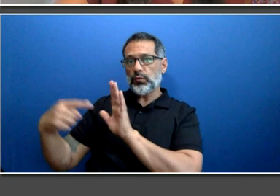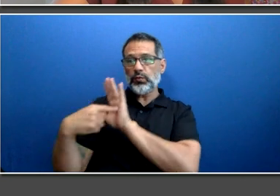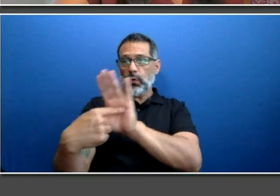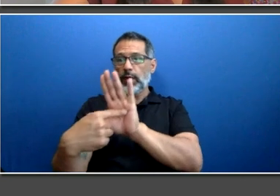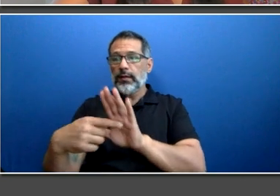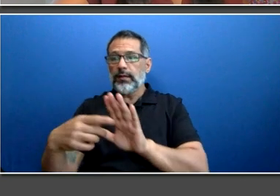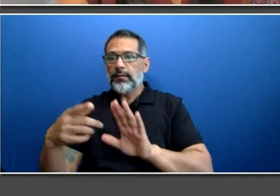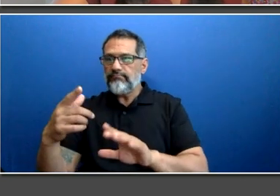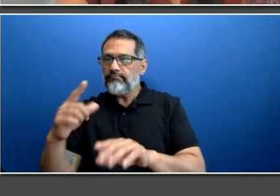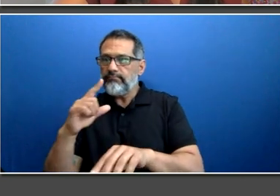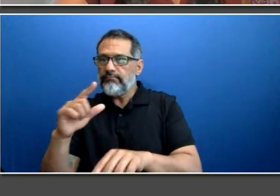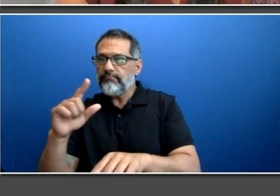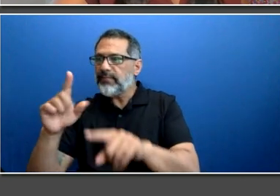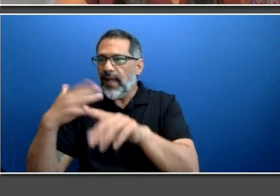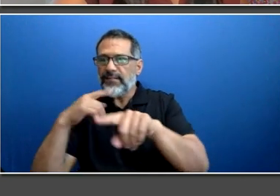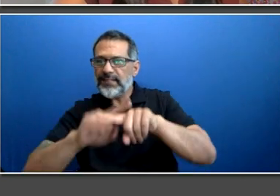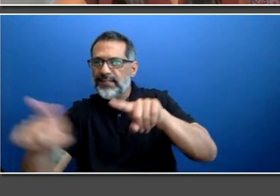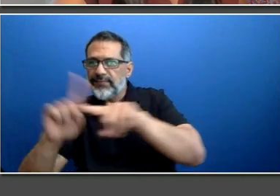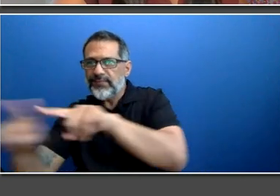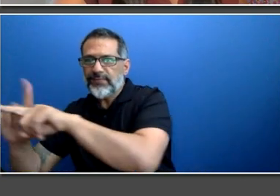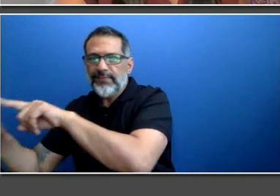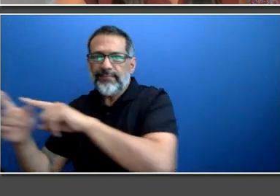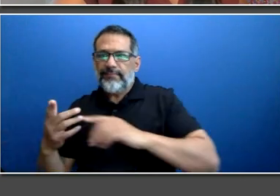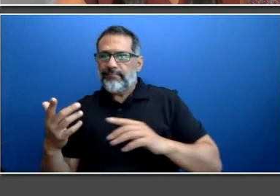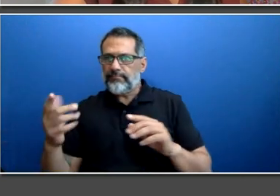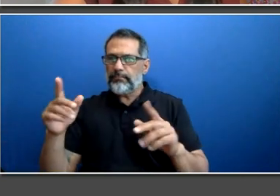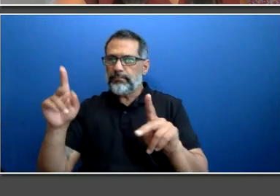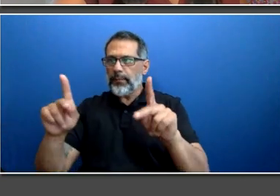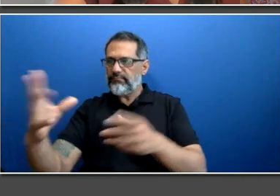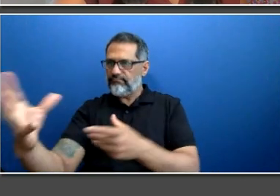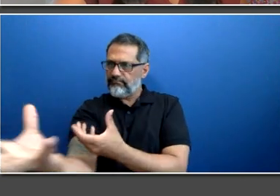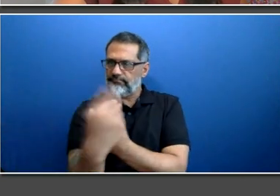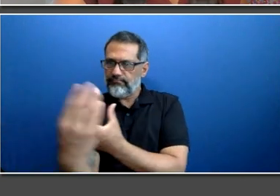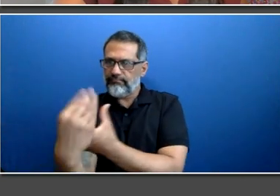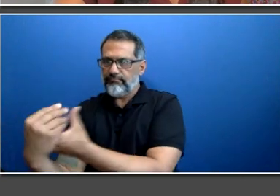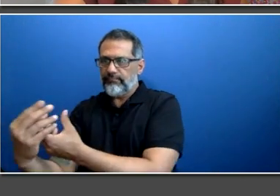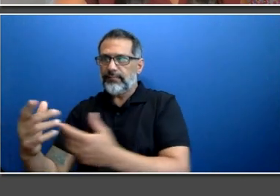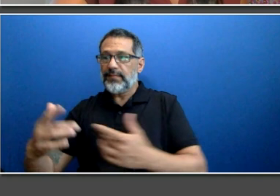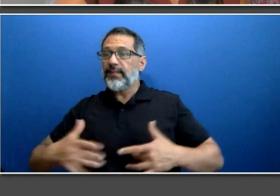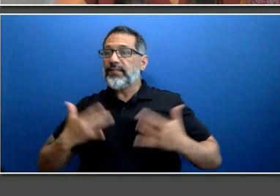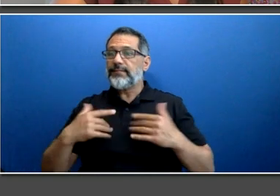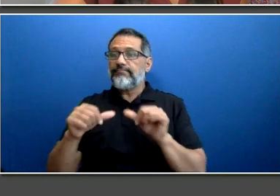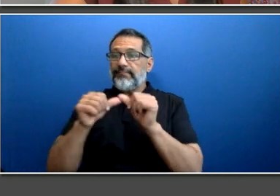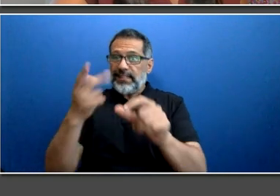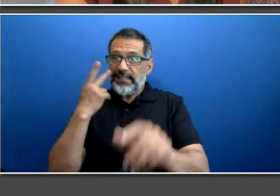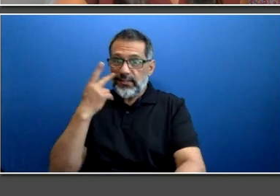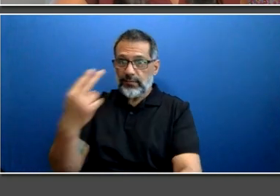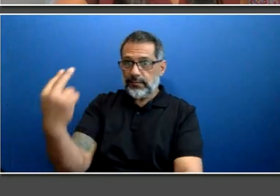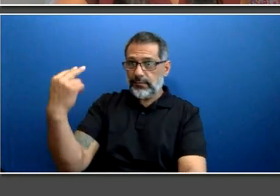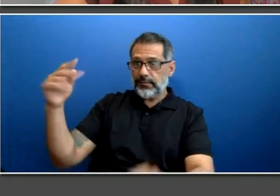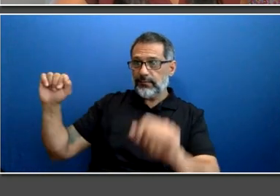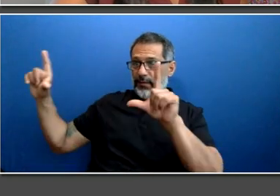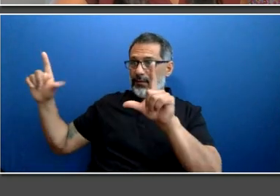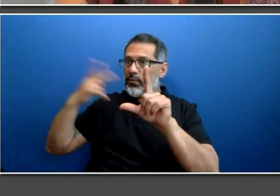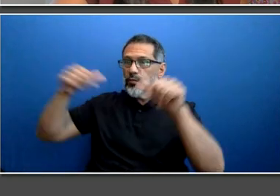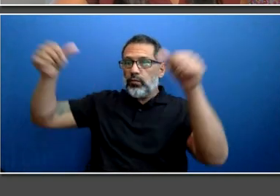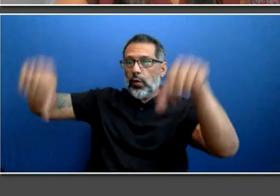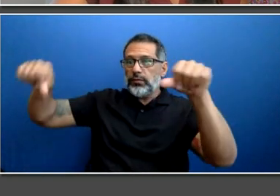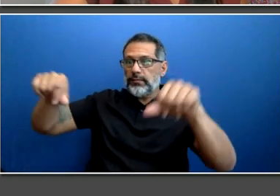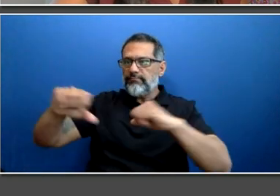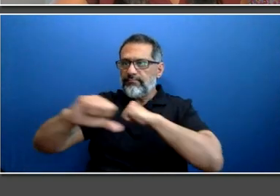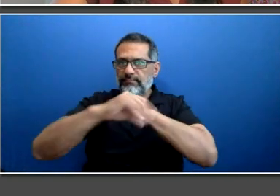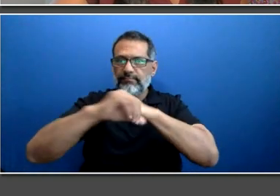area. The TTC currently has a number of jobs posted. Feel free to visit www